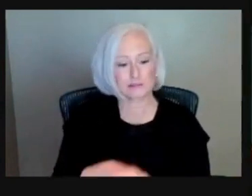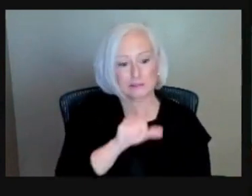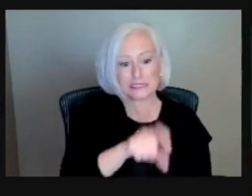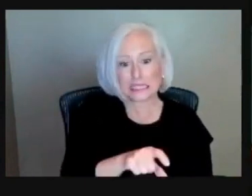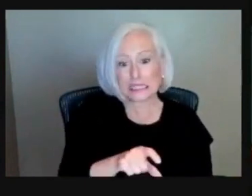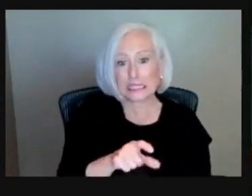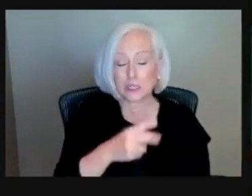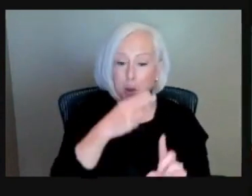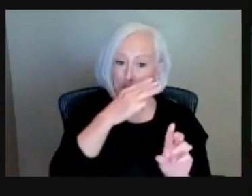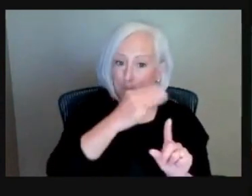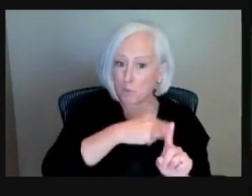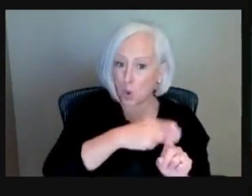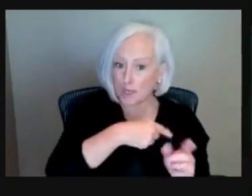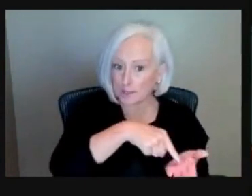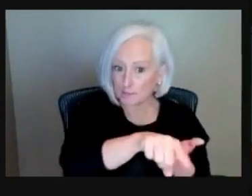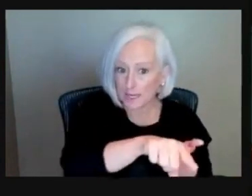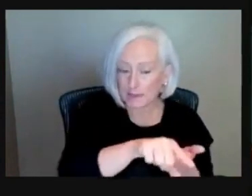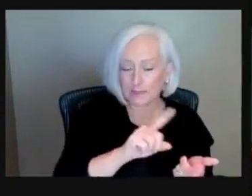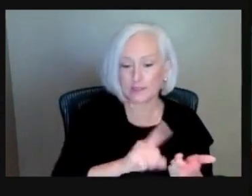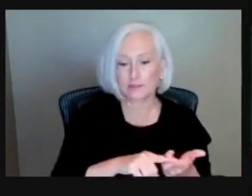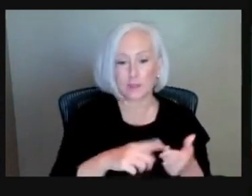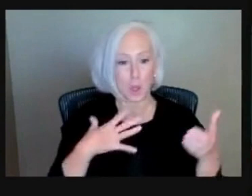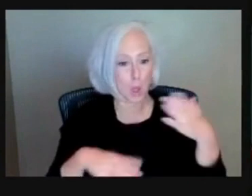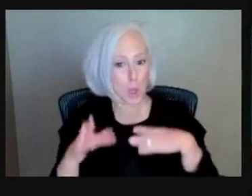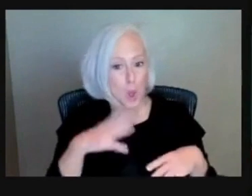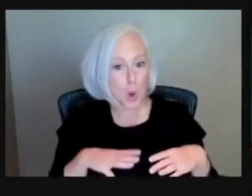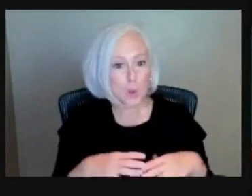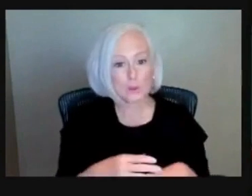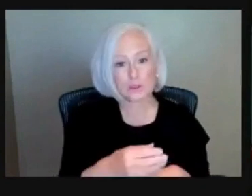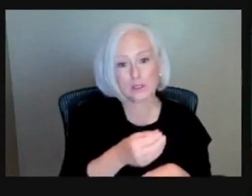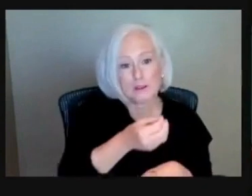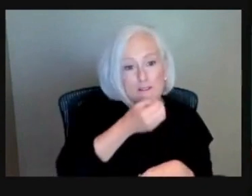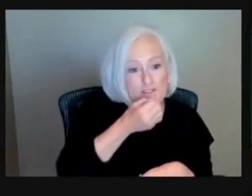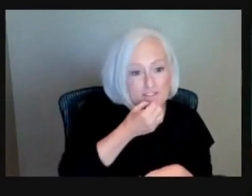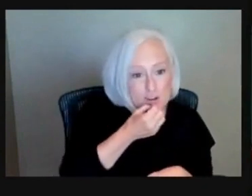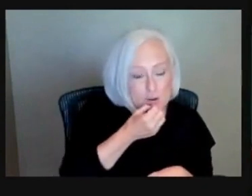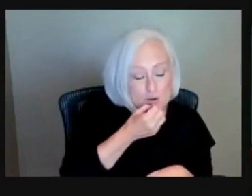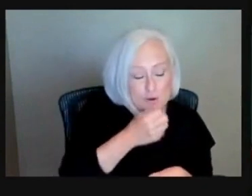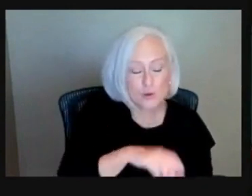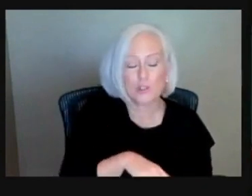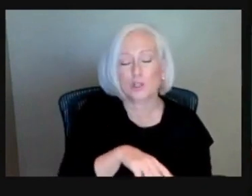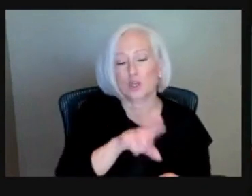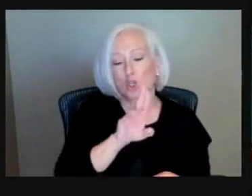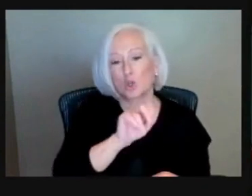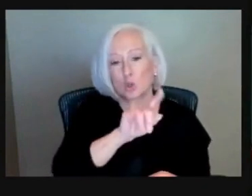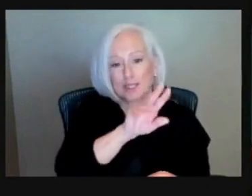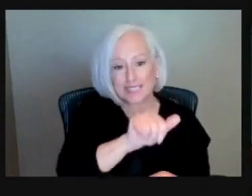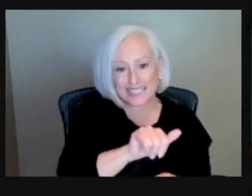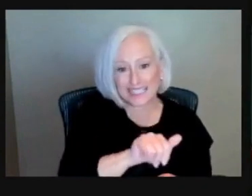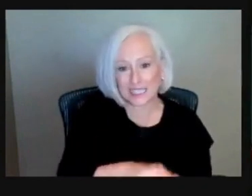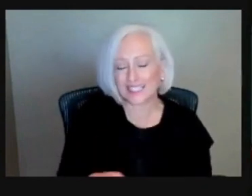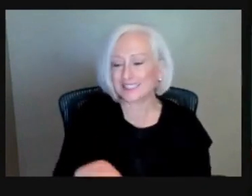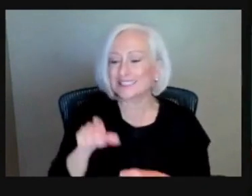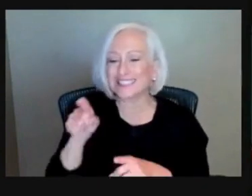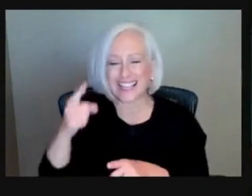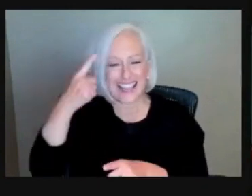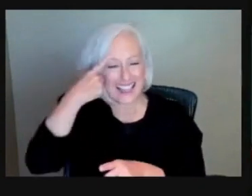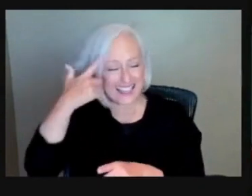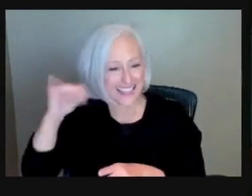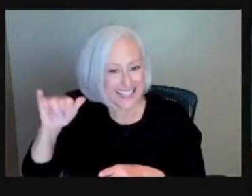groceries, utilities. Those are needs. Everything else becomes a want, including your internet, your cable,